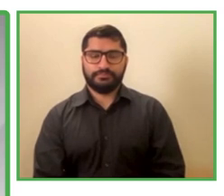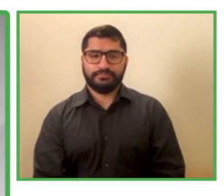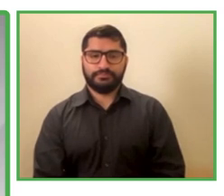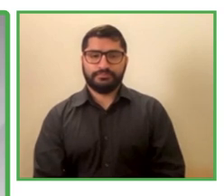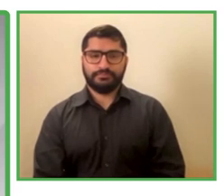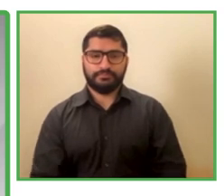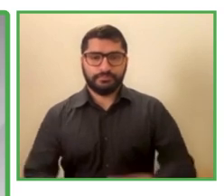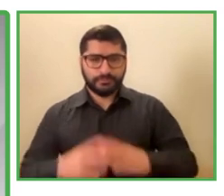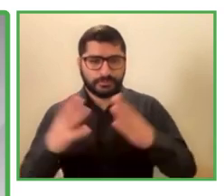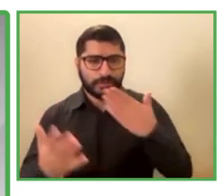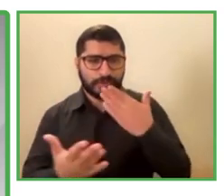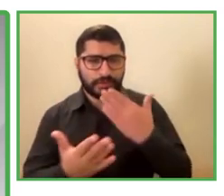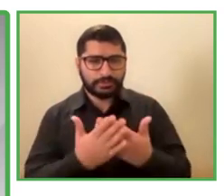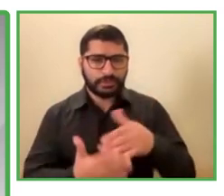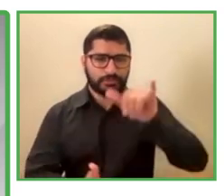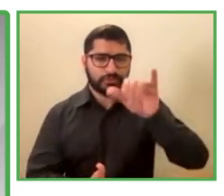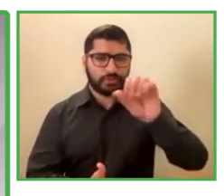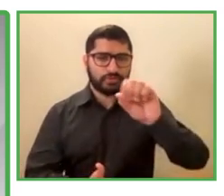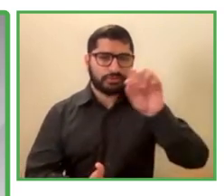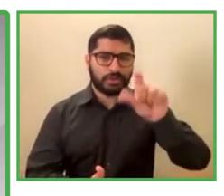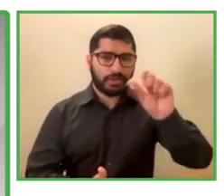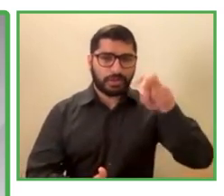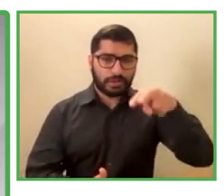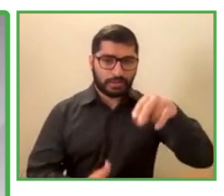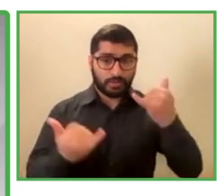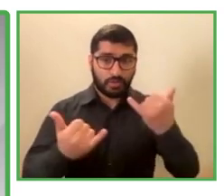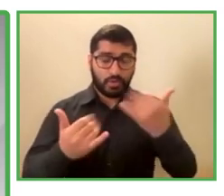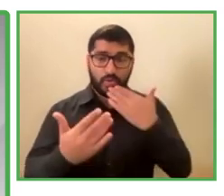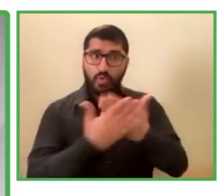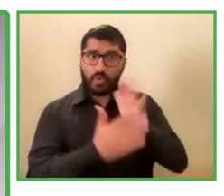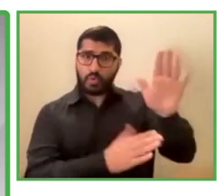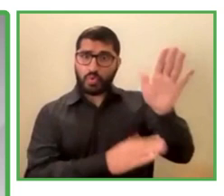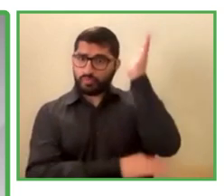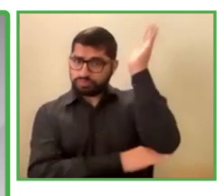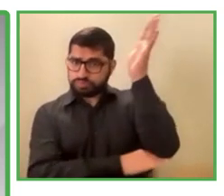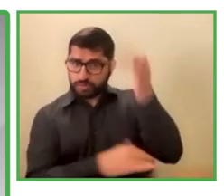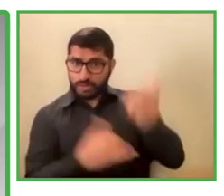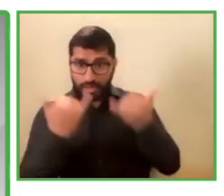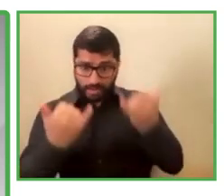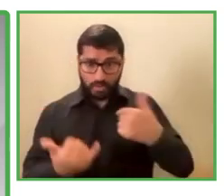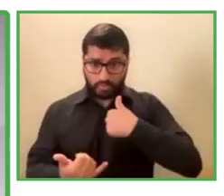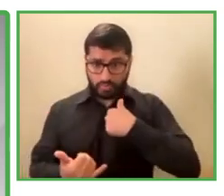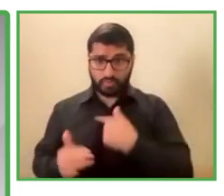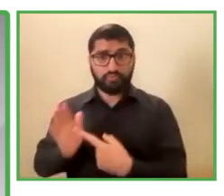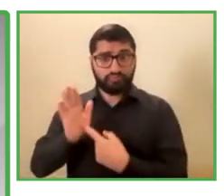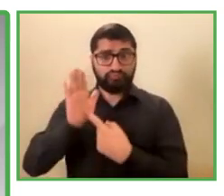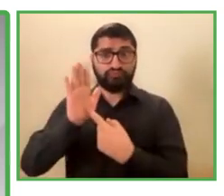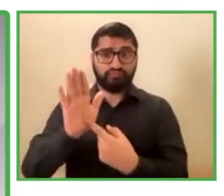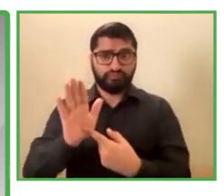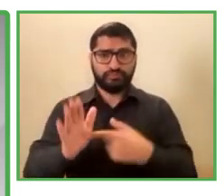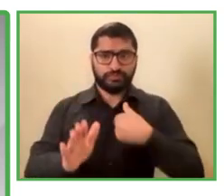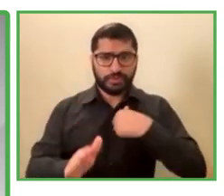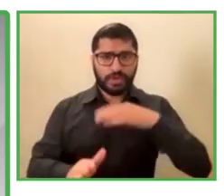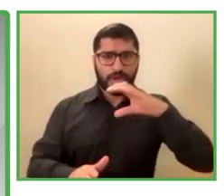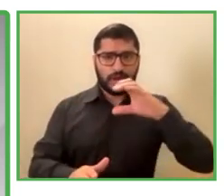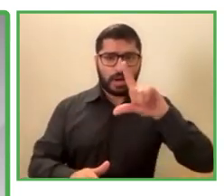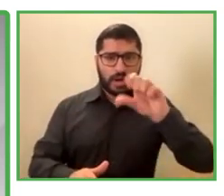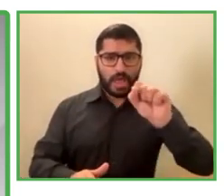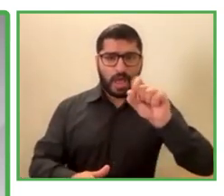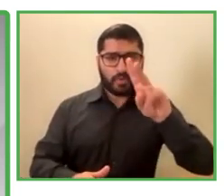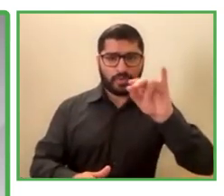Thank you very much. Jocelyn. For your great talk. And now. I want to leave you with. Claudia Ochoa.